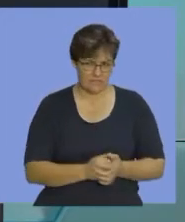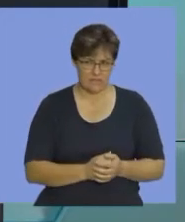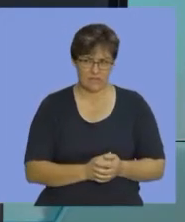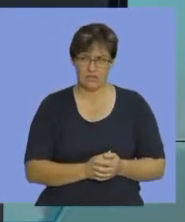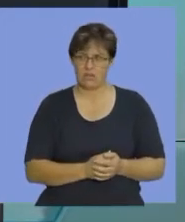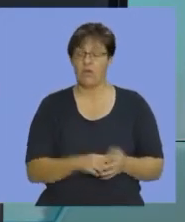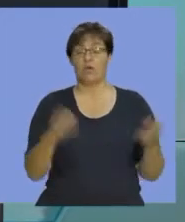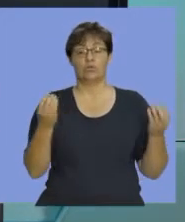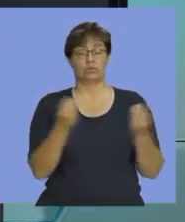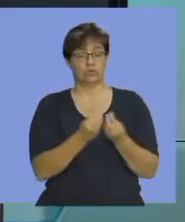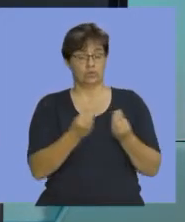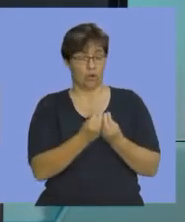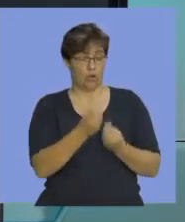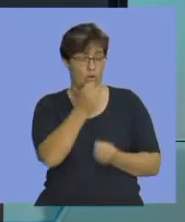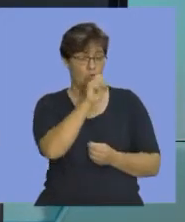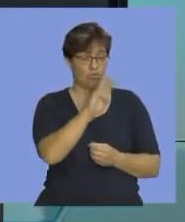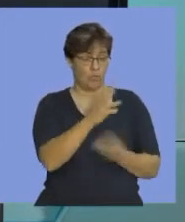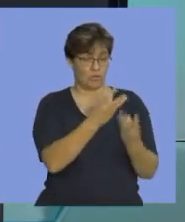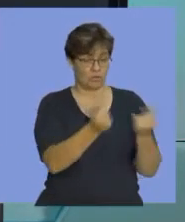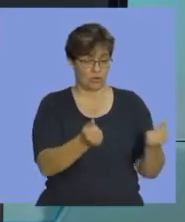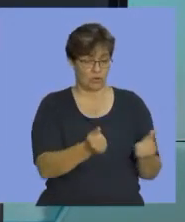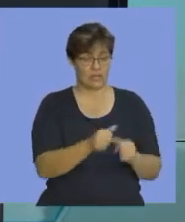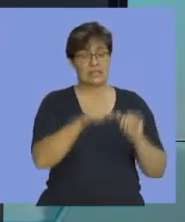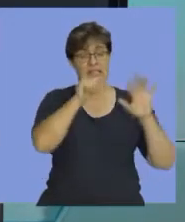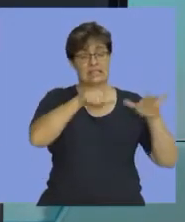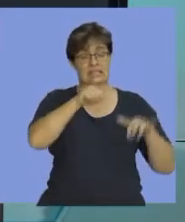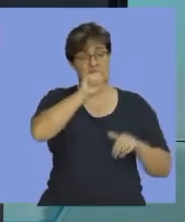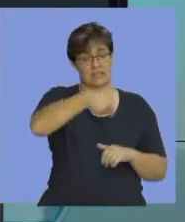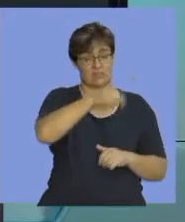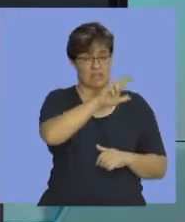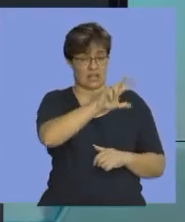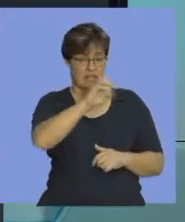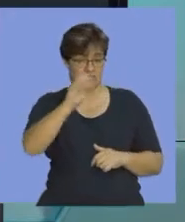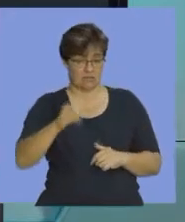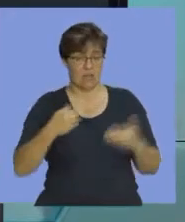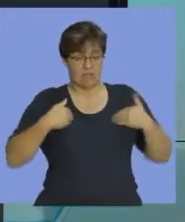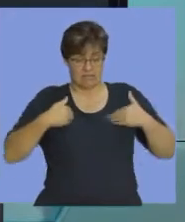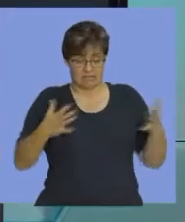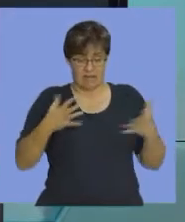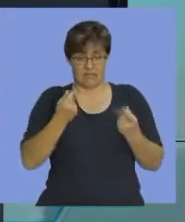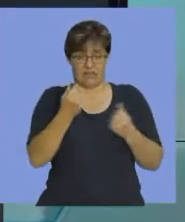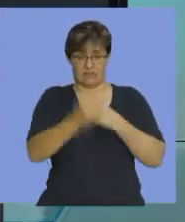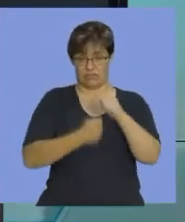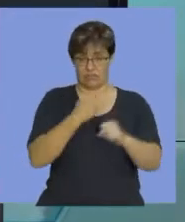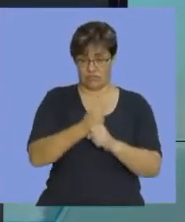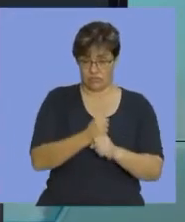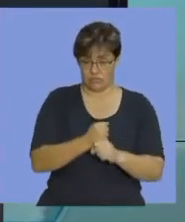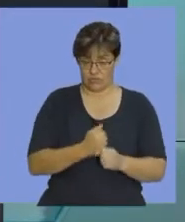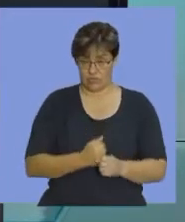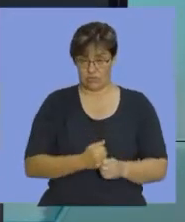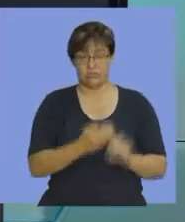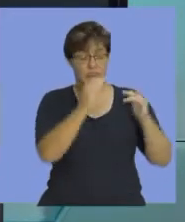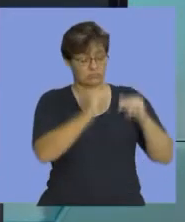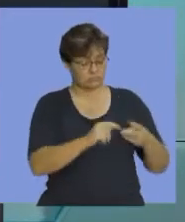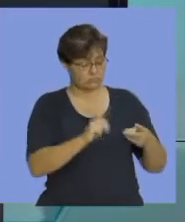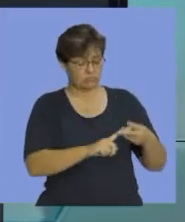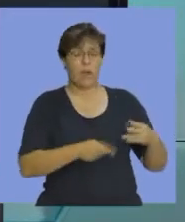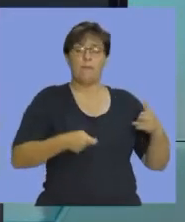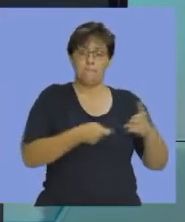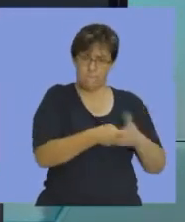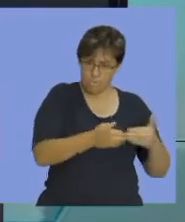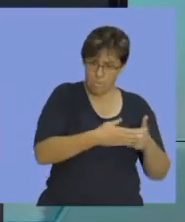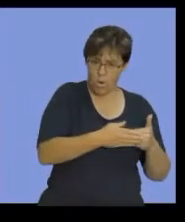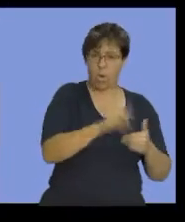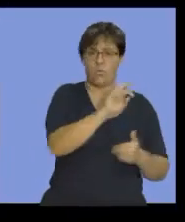stock of raw materials of 16,800 at the beginning of the financial year. We purchased raw material